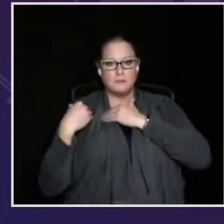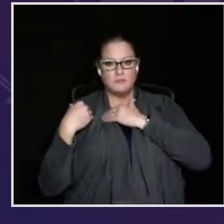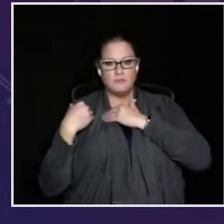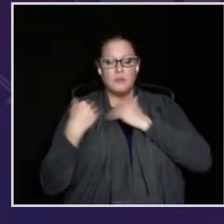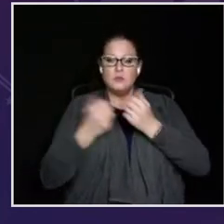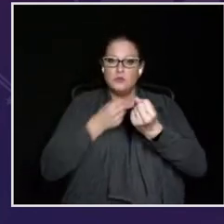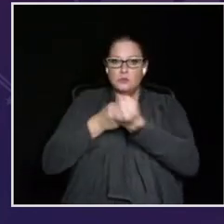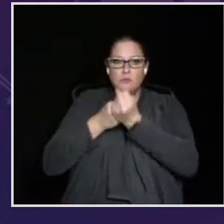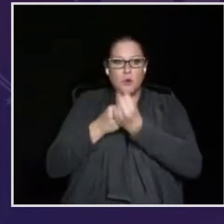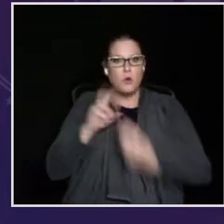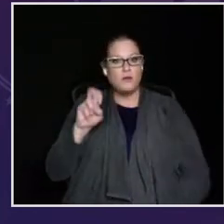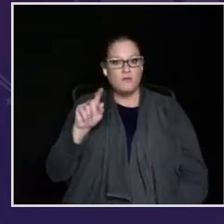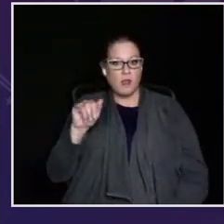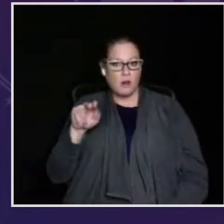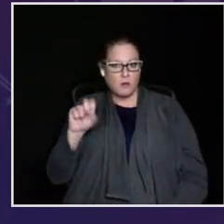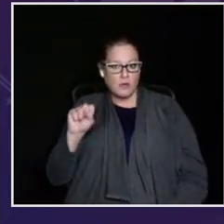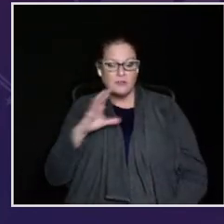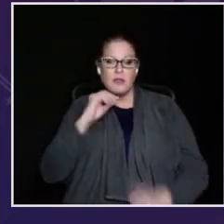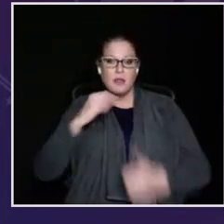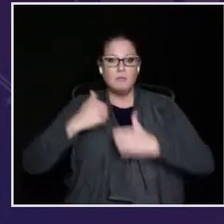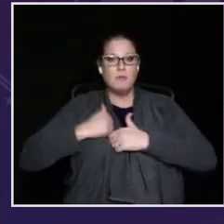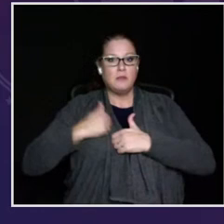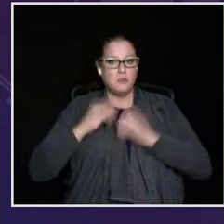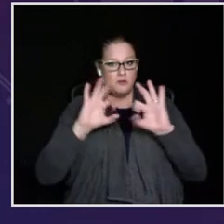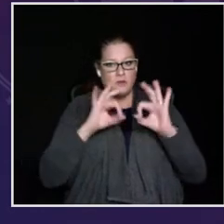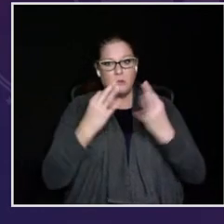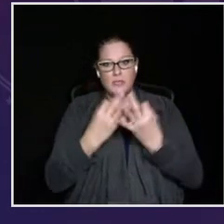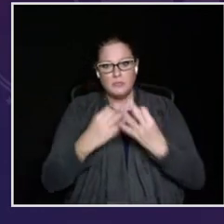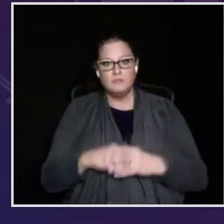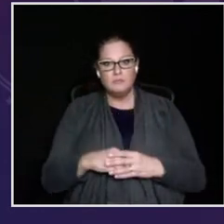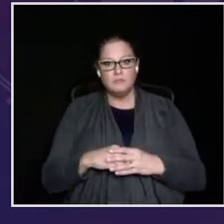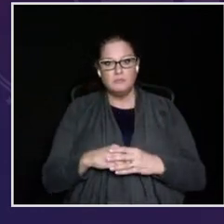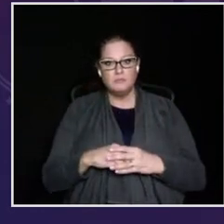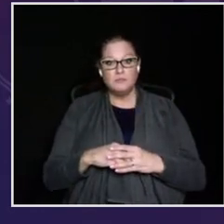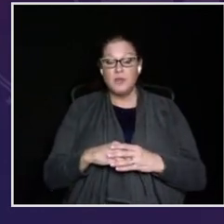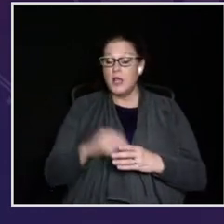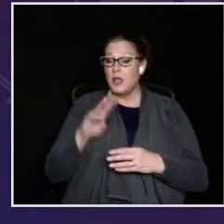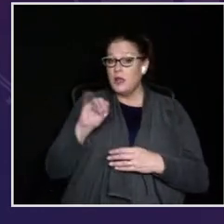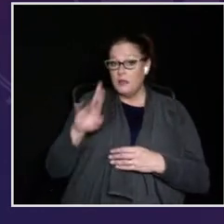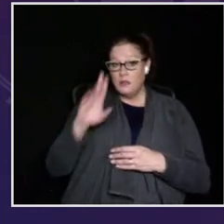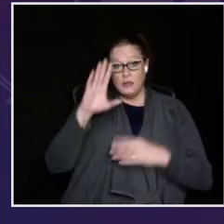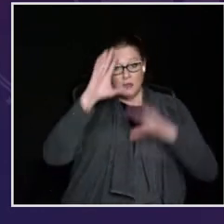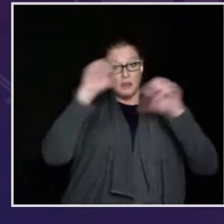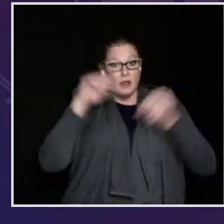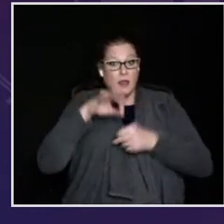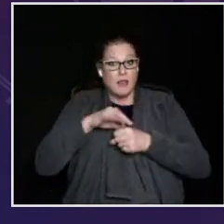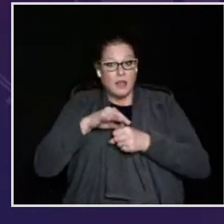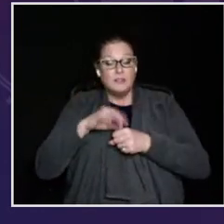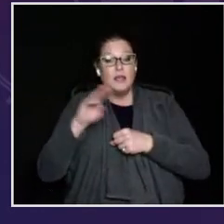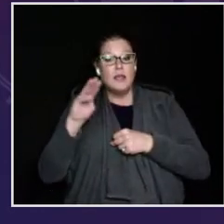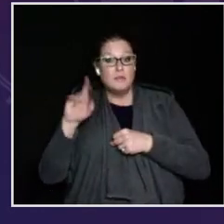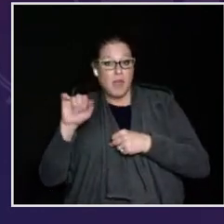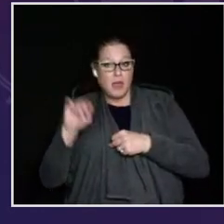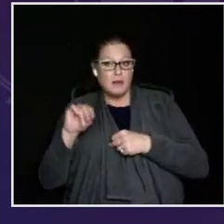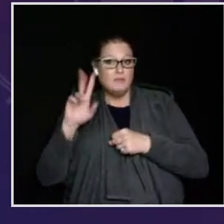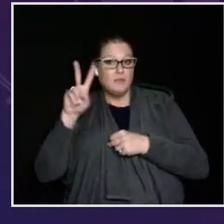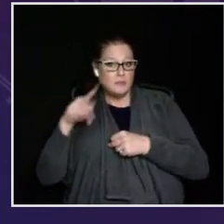will be called upon to embrace our responsibility to support our veterans and our military families.